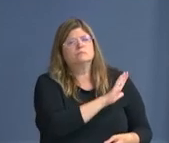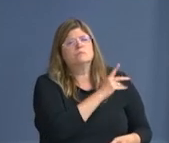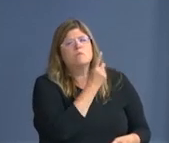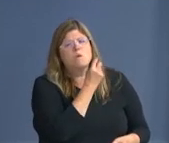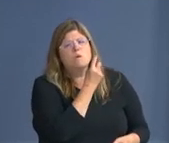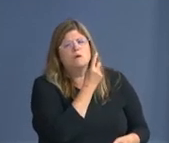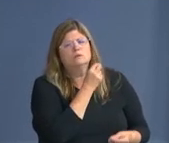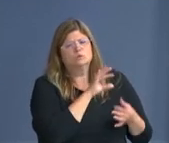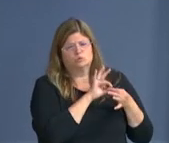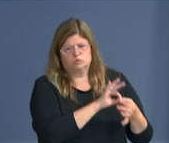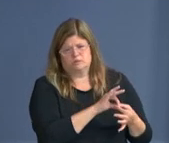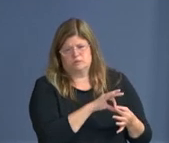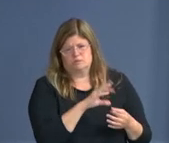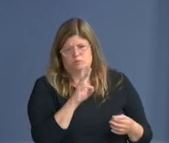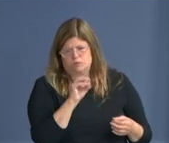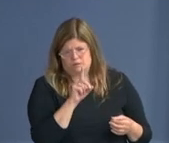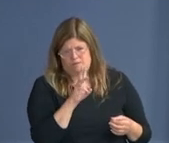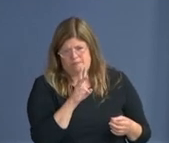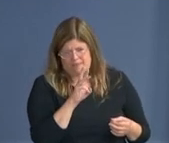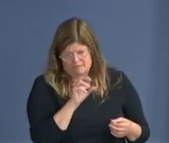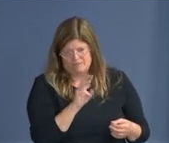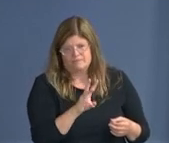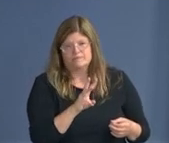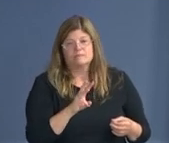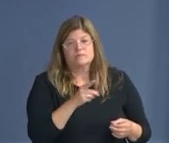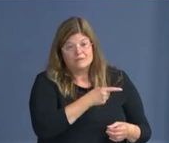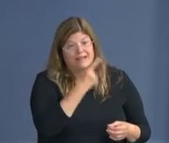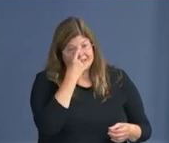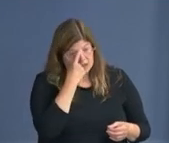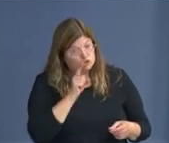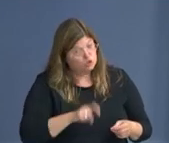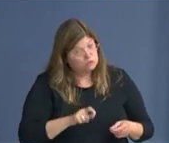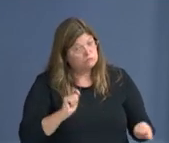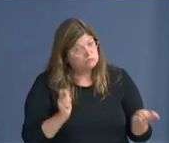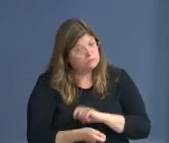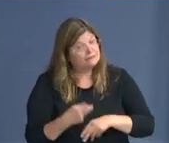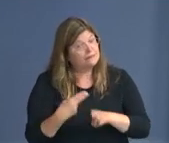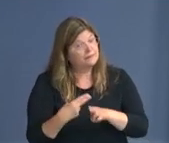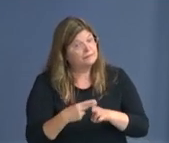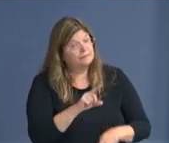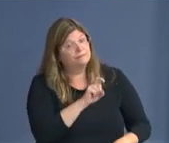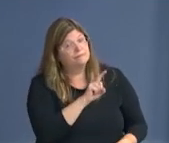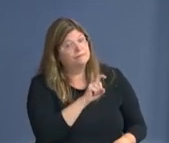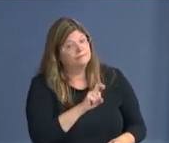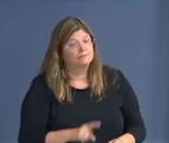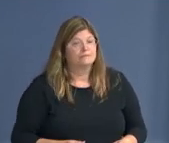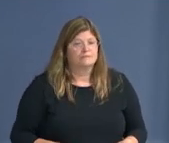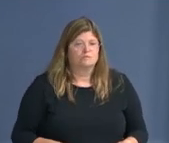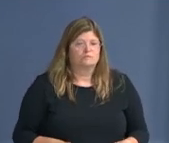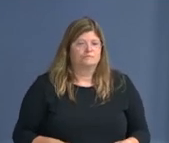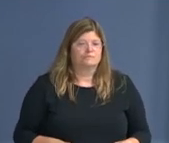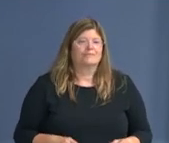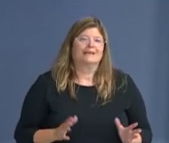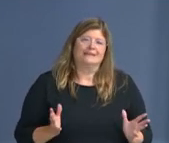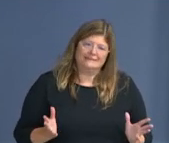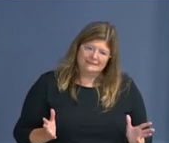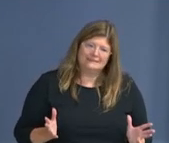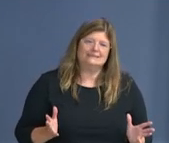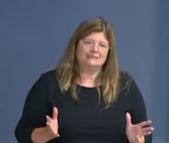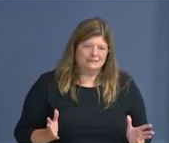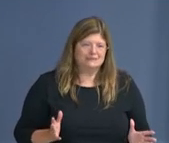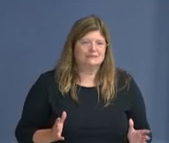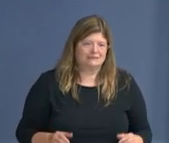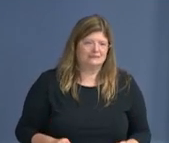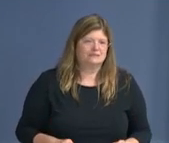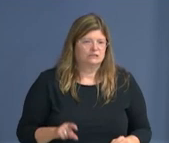opinion? Should the name of Wilson High School be changed? I think that, um, it should be changed. Um, and I